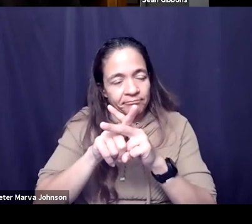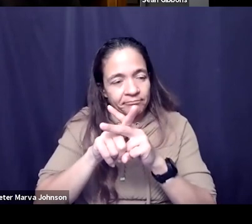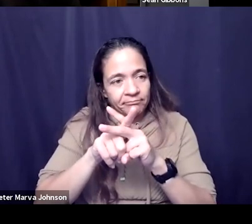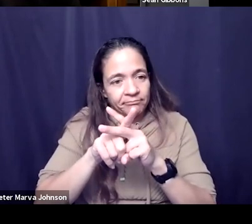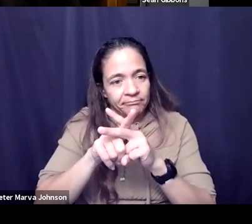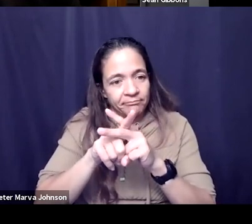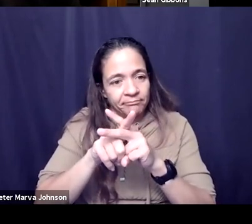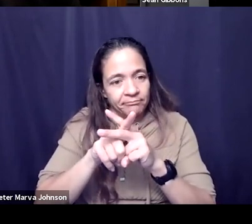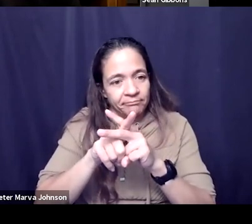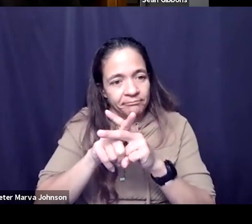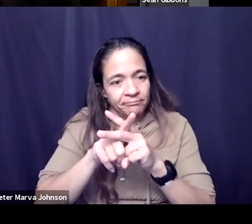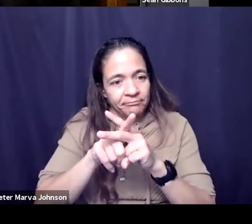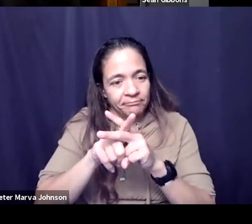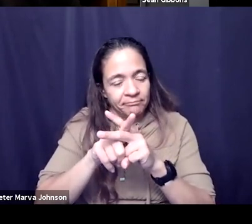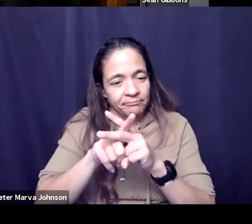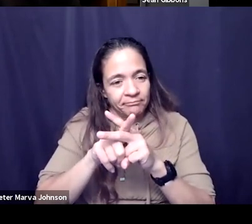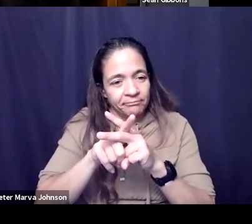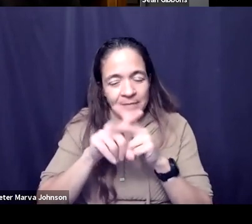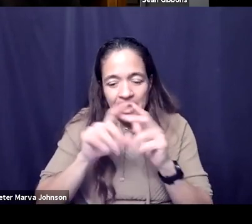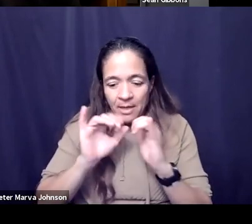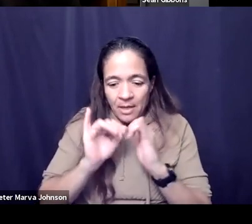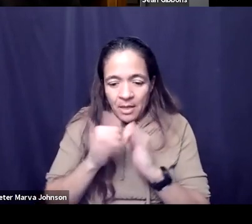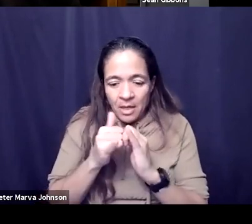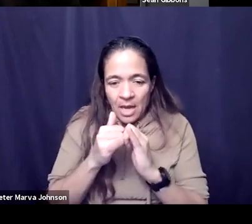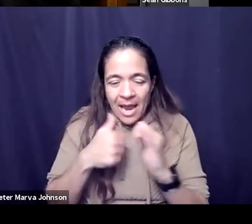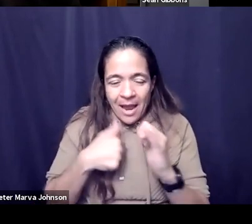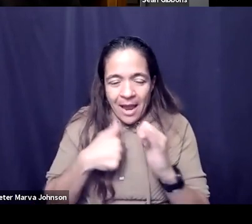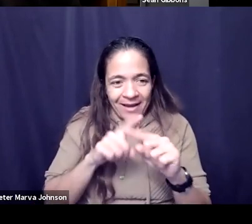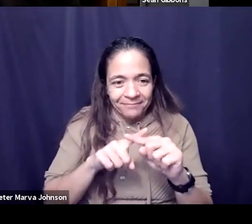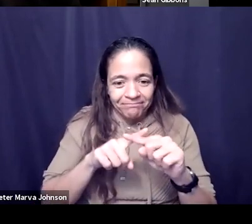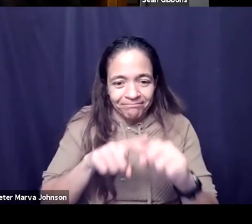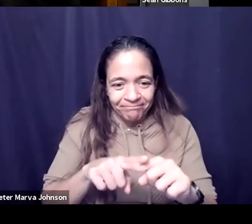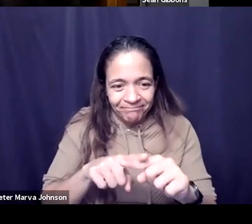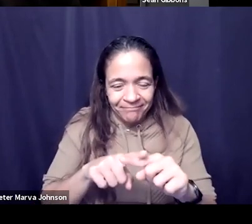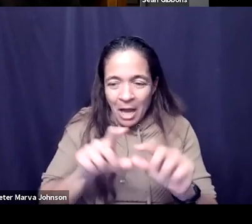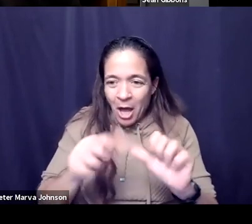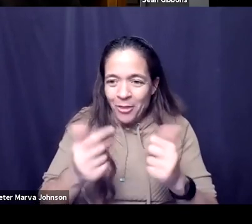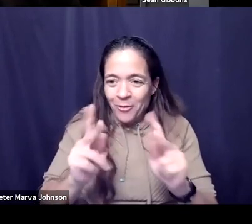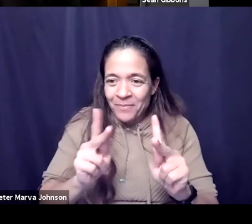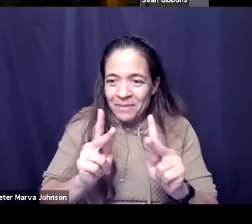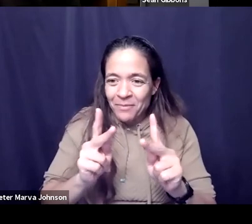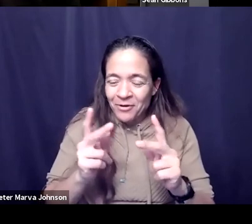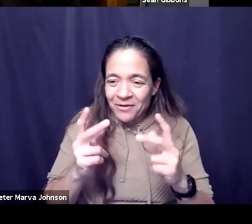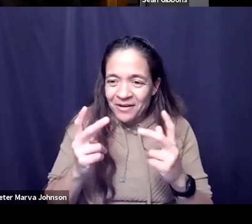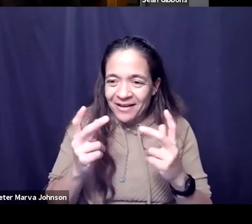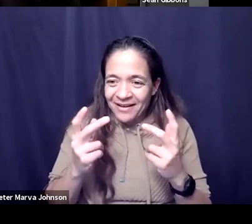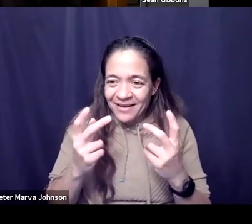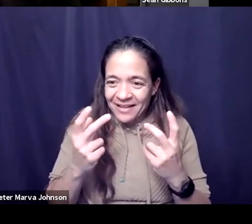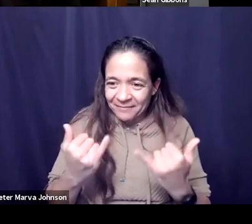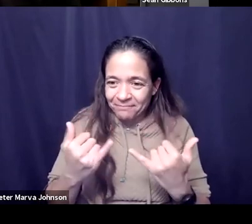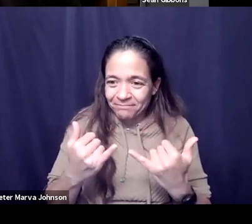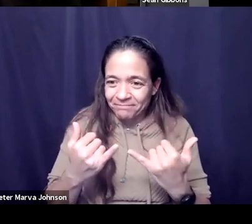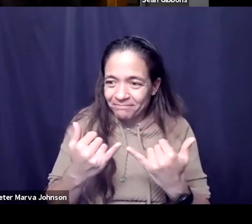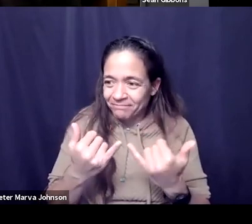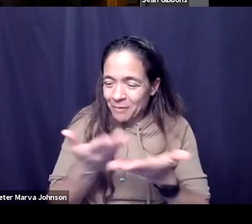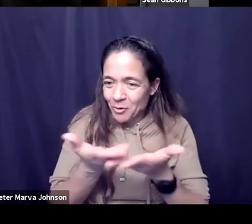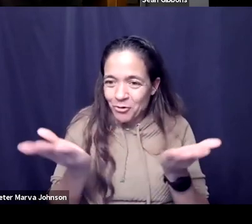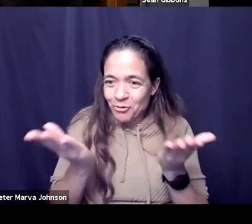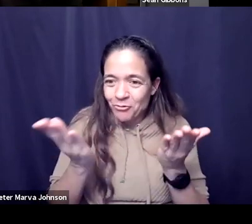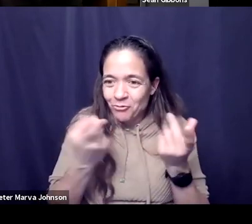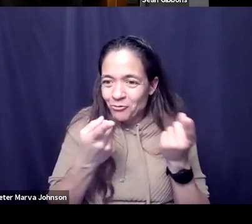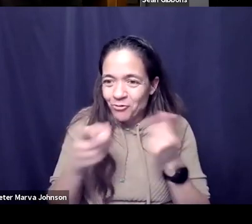how how can i lean up lean on others in this moment how can i um if if i do not have the